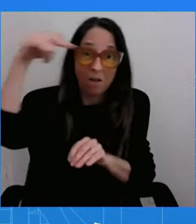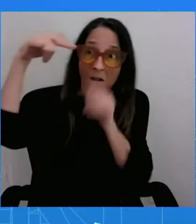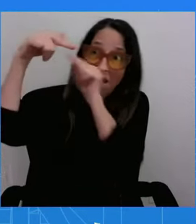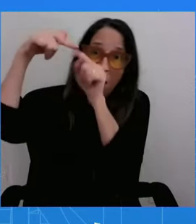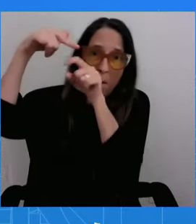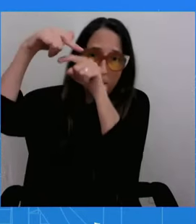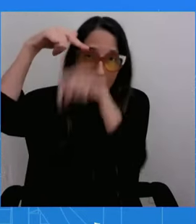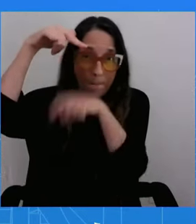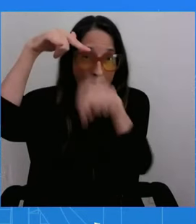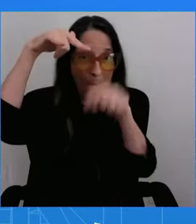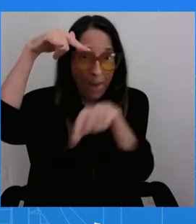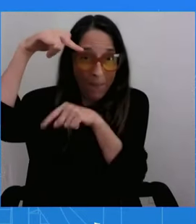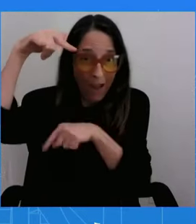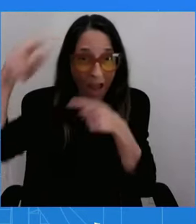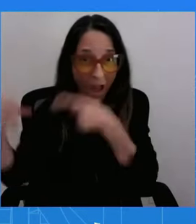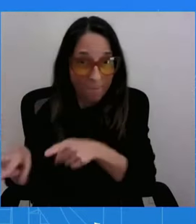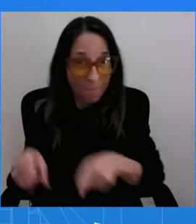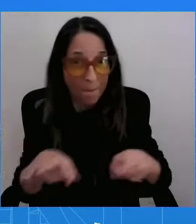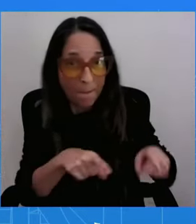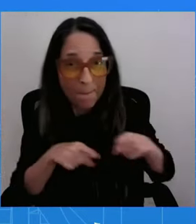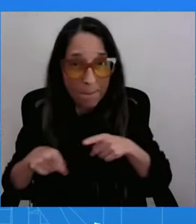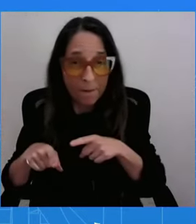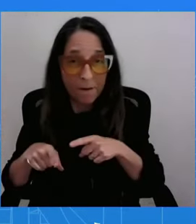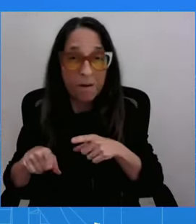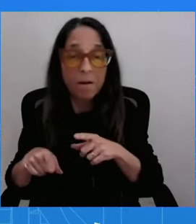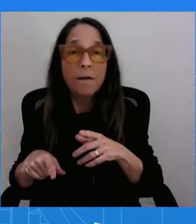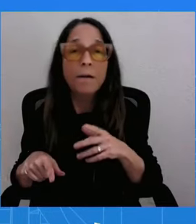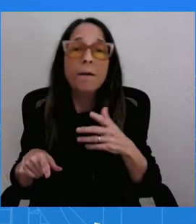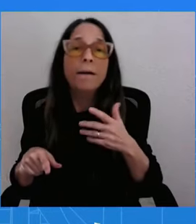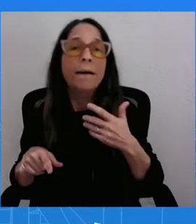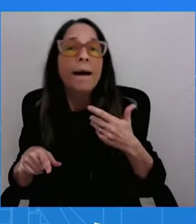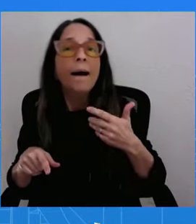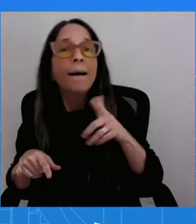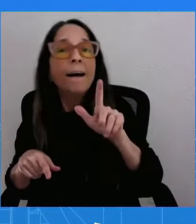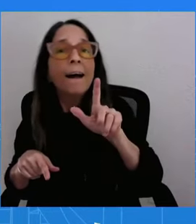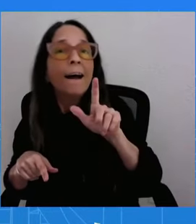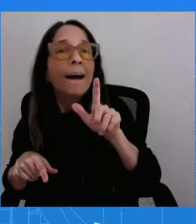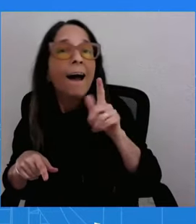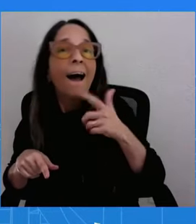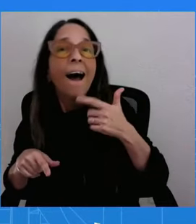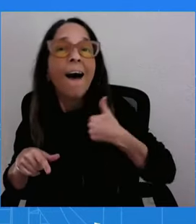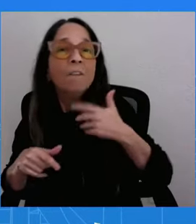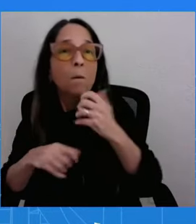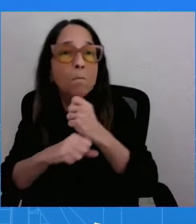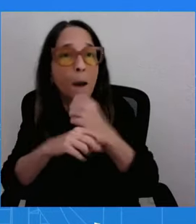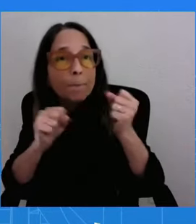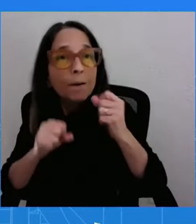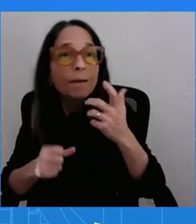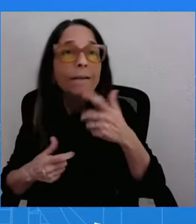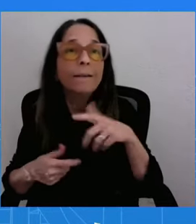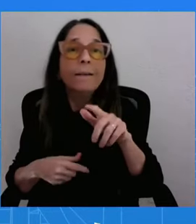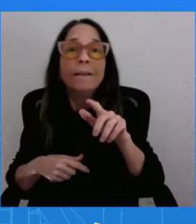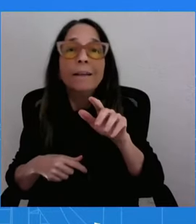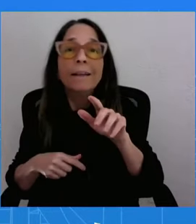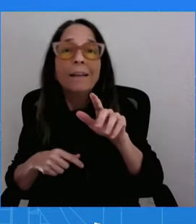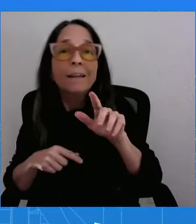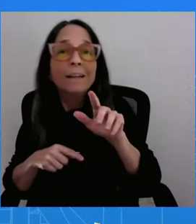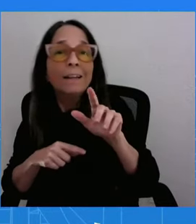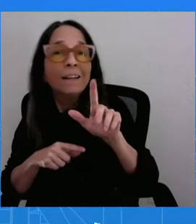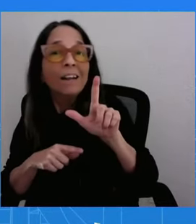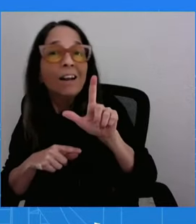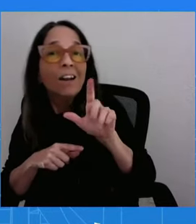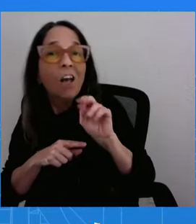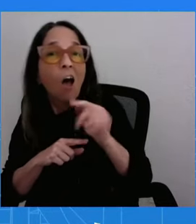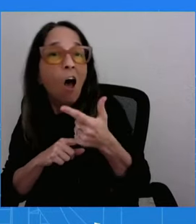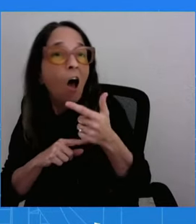bombs and long-range strikes, we've done the math on this, 90% of them lie outside 300 kilometers from the Ukrainian border, deep